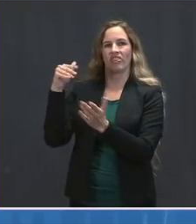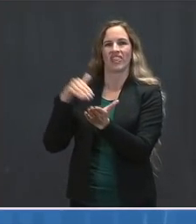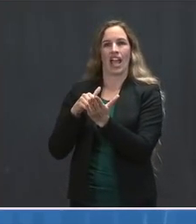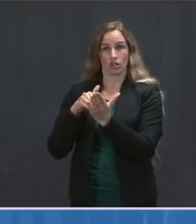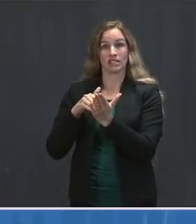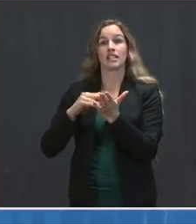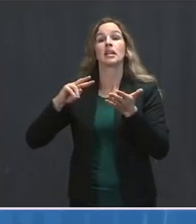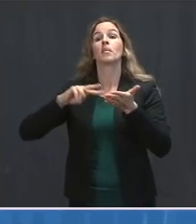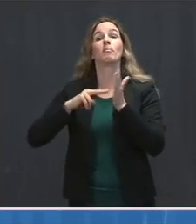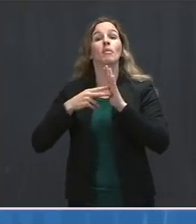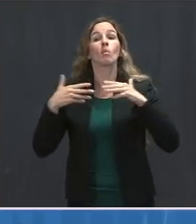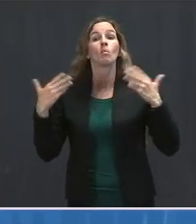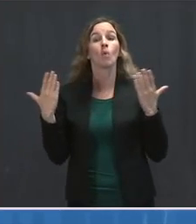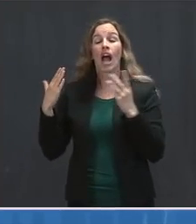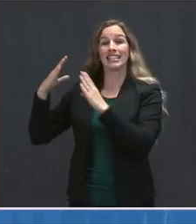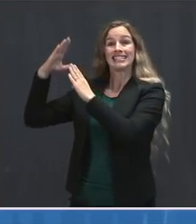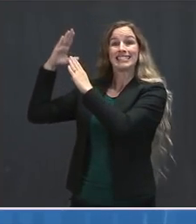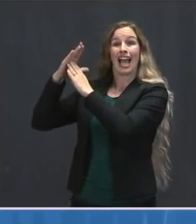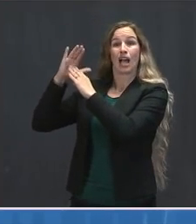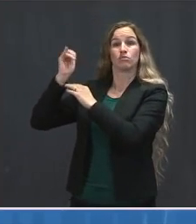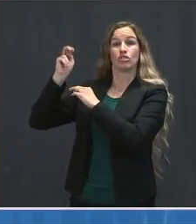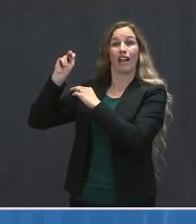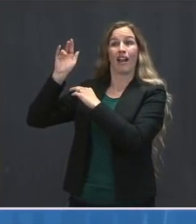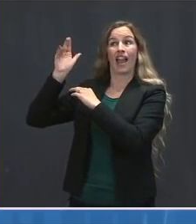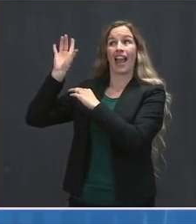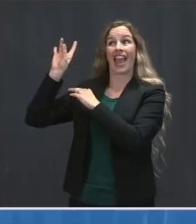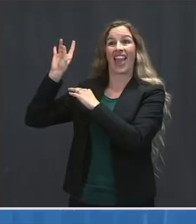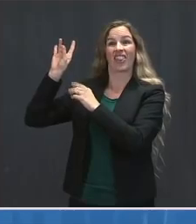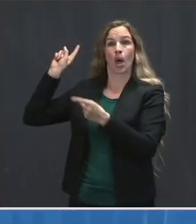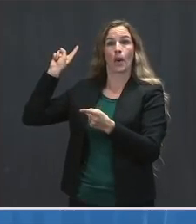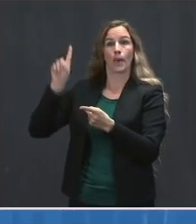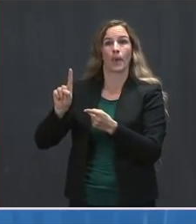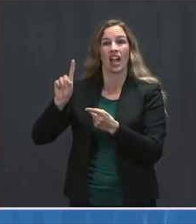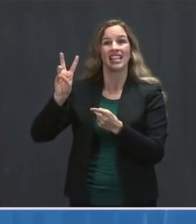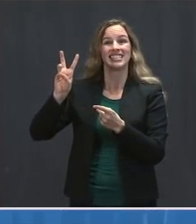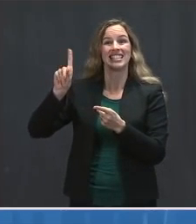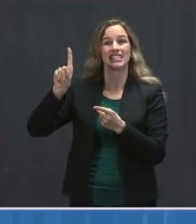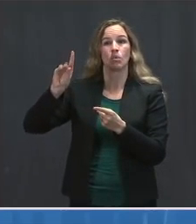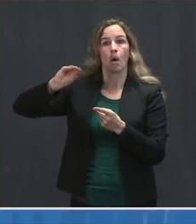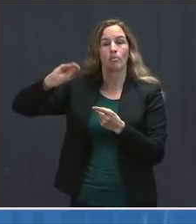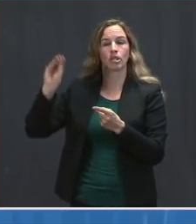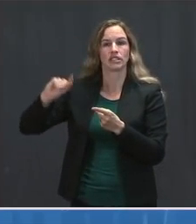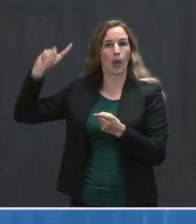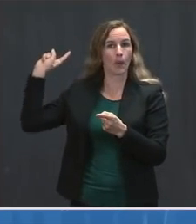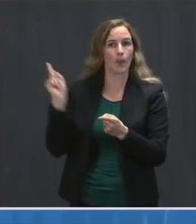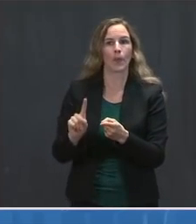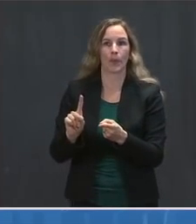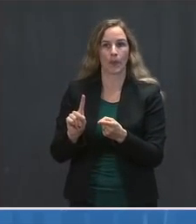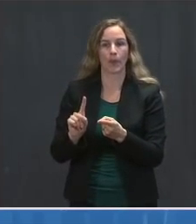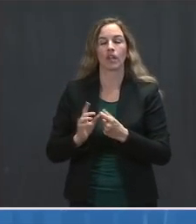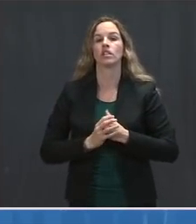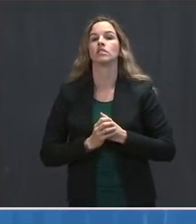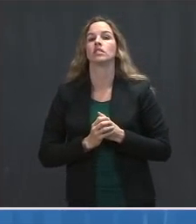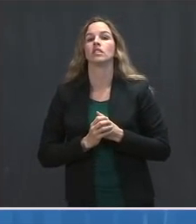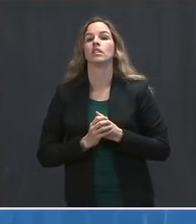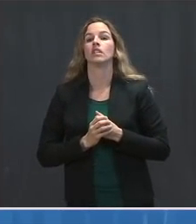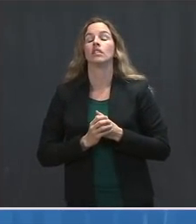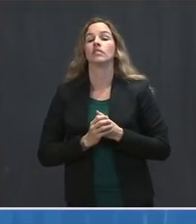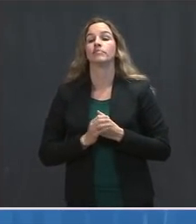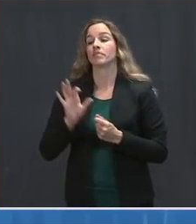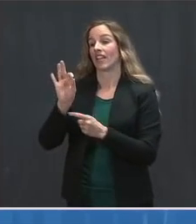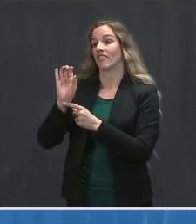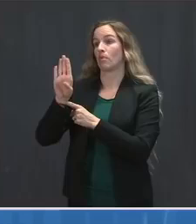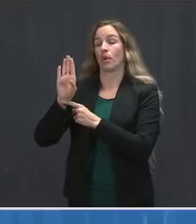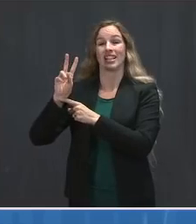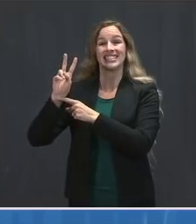decrease since the peak on January 8th. Similarly, the number of new hospital admissions reported on February 2nd,